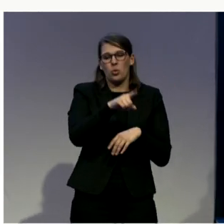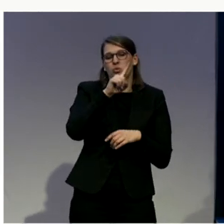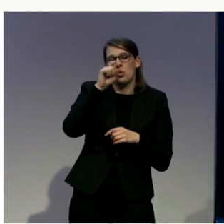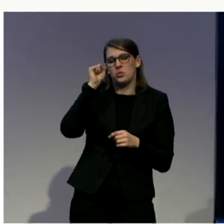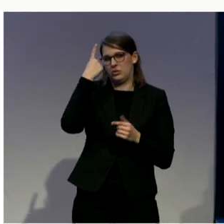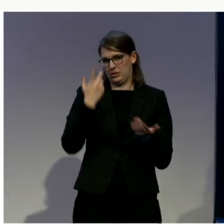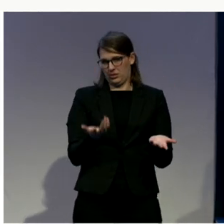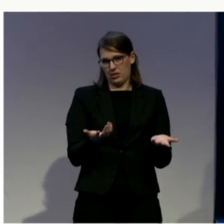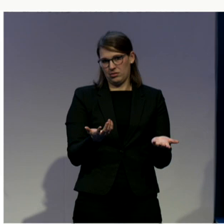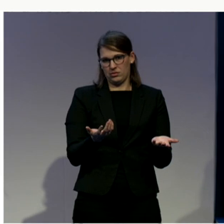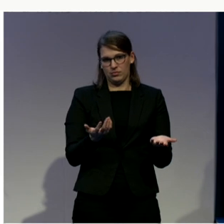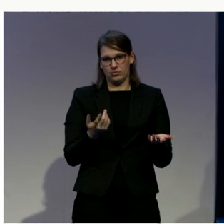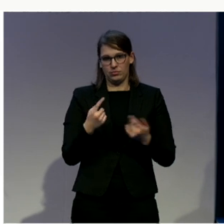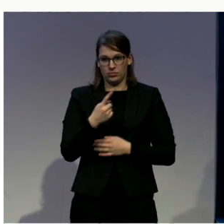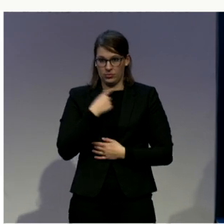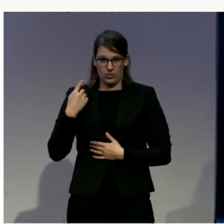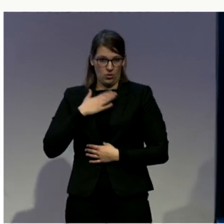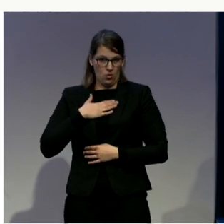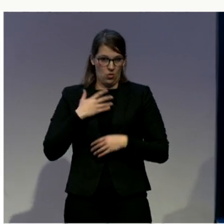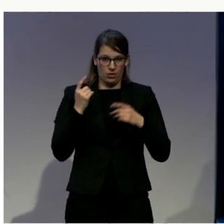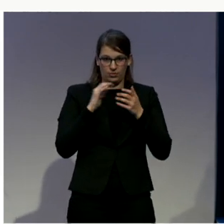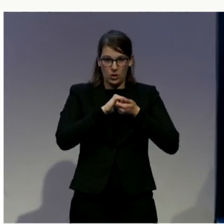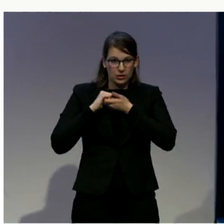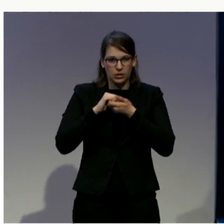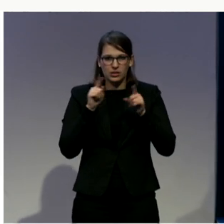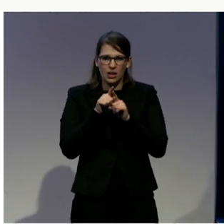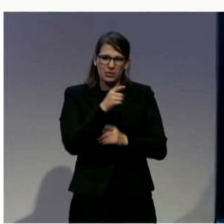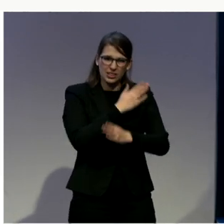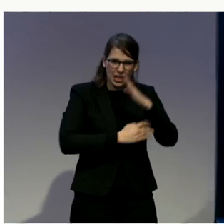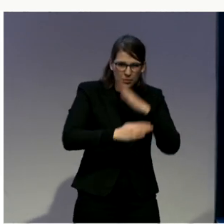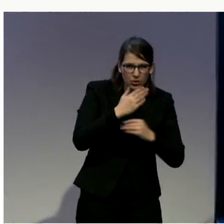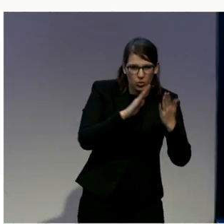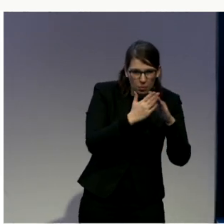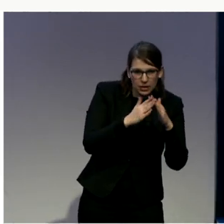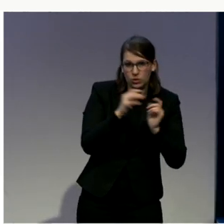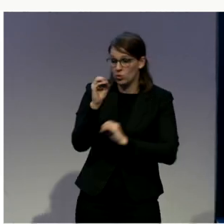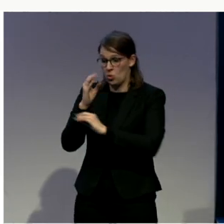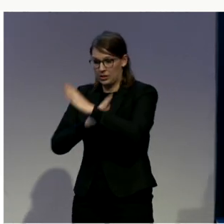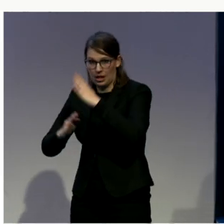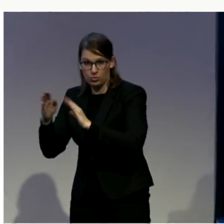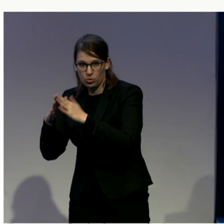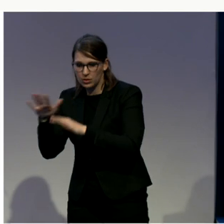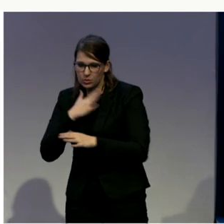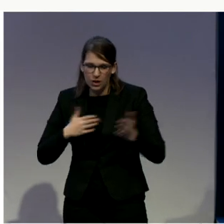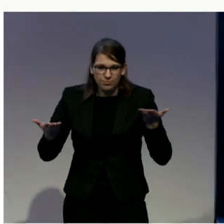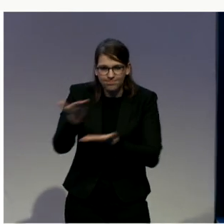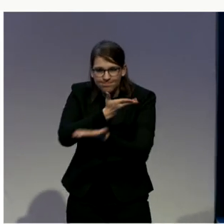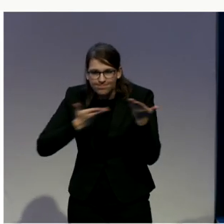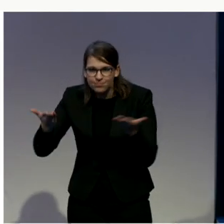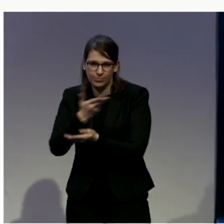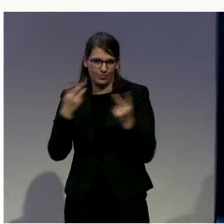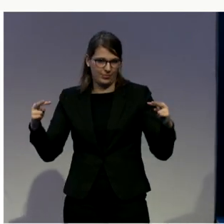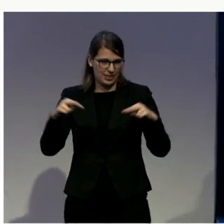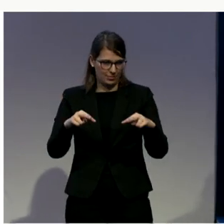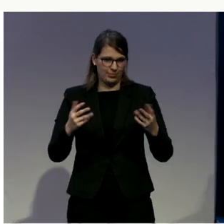these two communities. Try to break down some of those stereotypes, some of those barriers, and just let criminal justice professionals